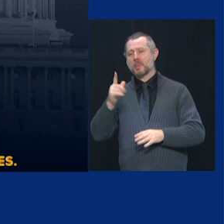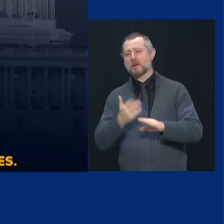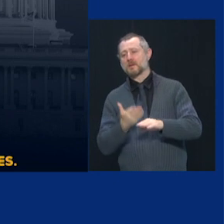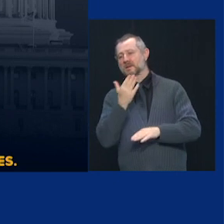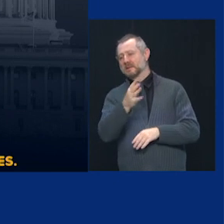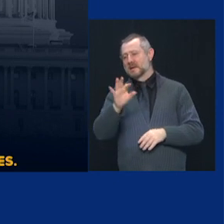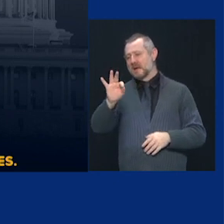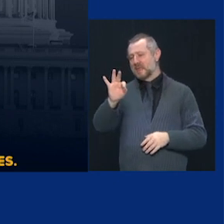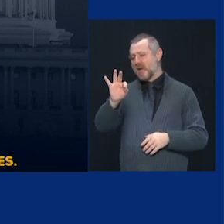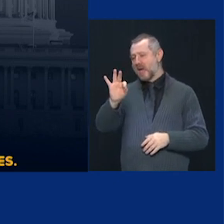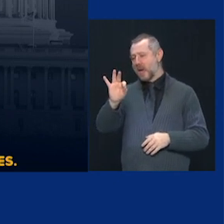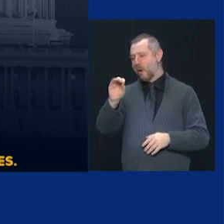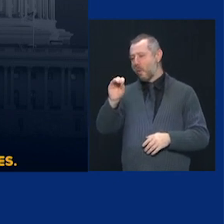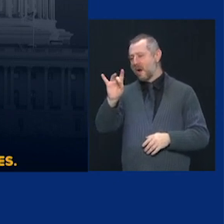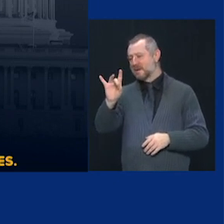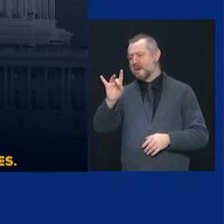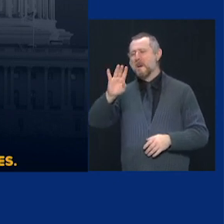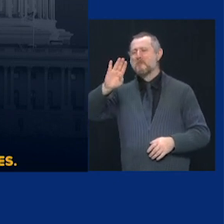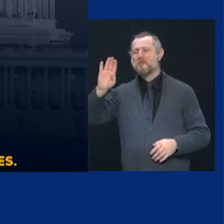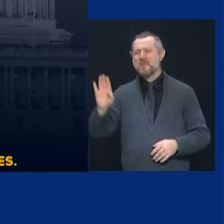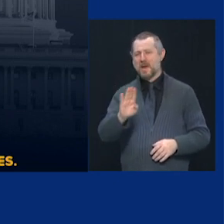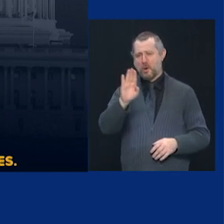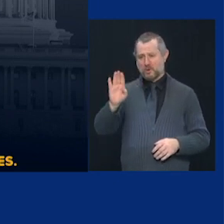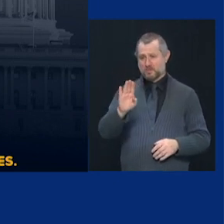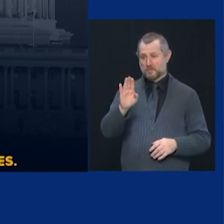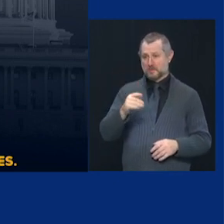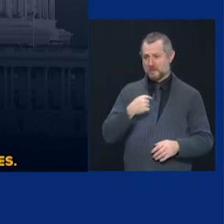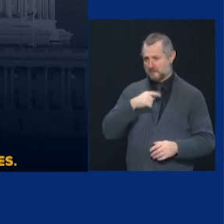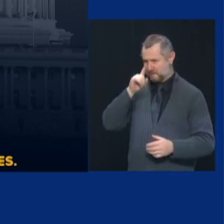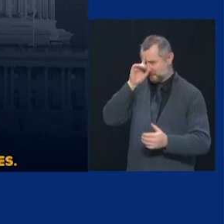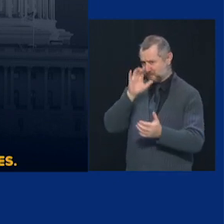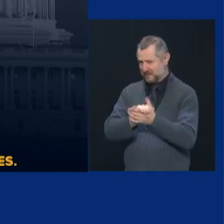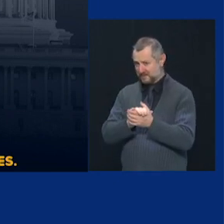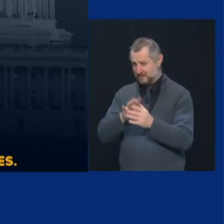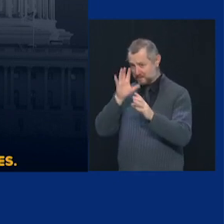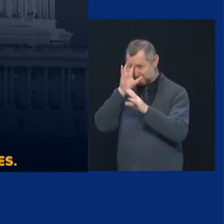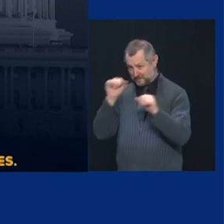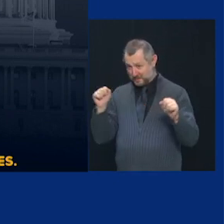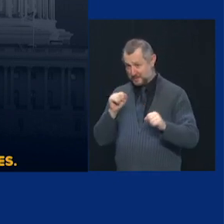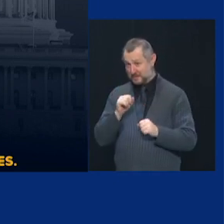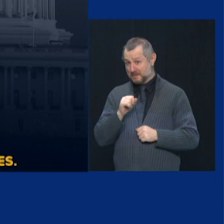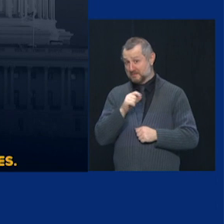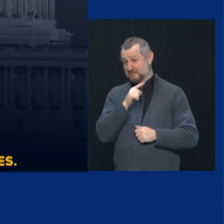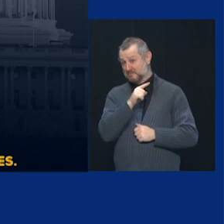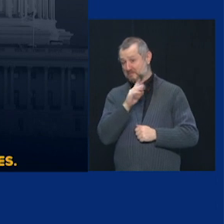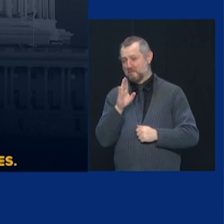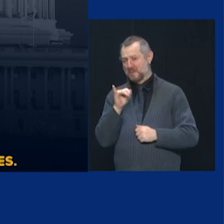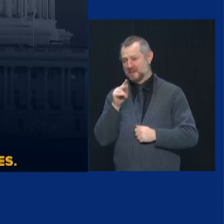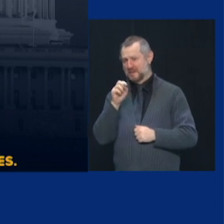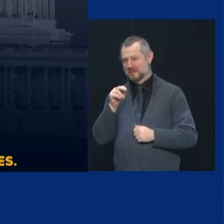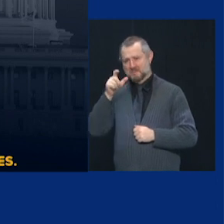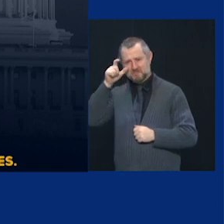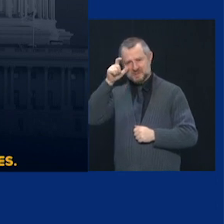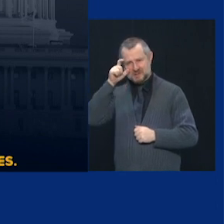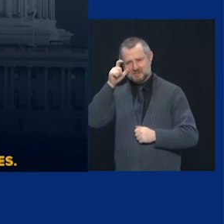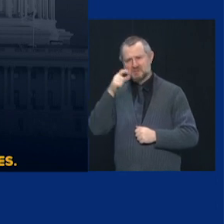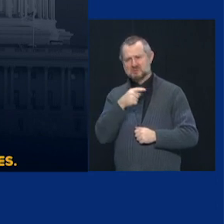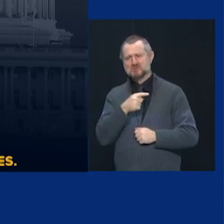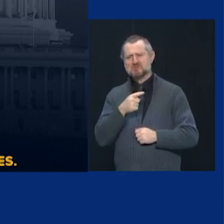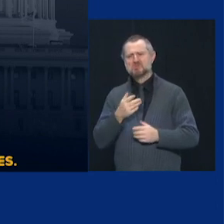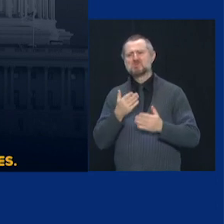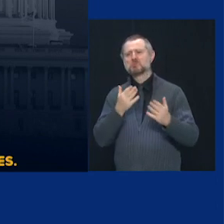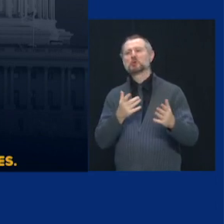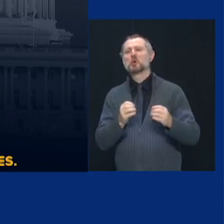I believe President Biden will come in and will propose a large package. The